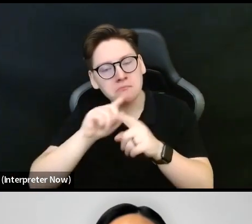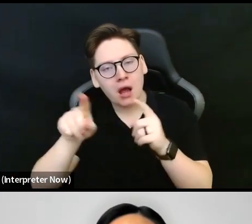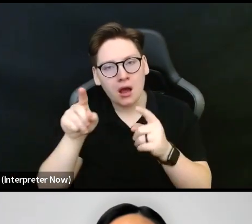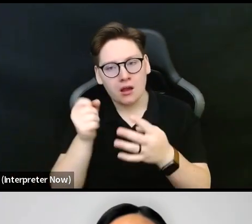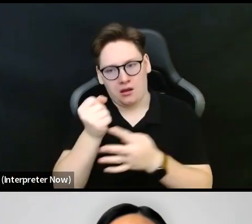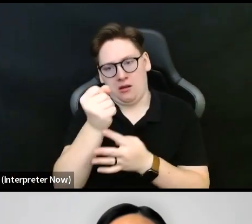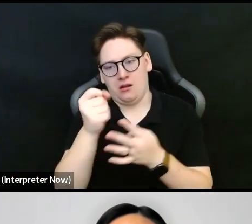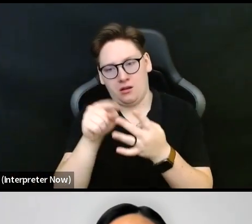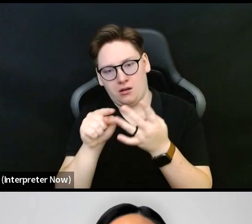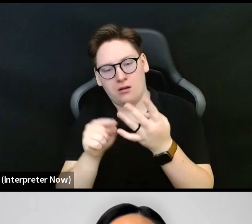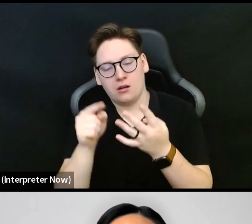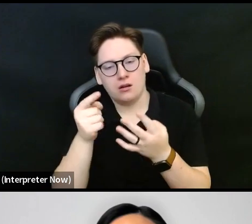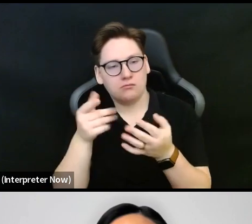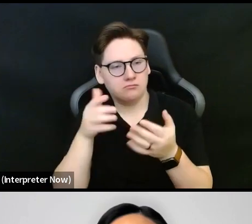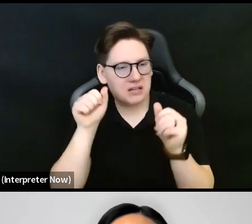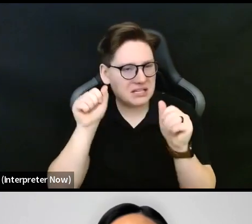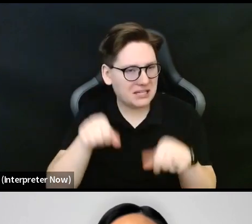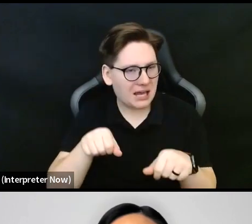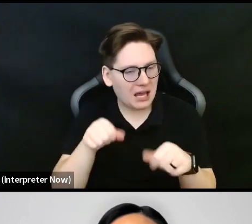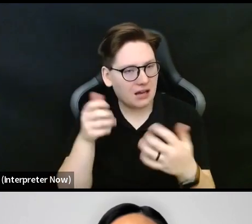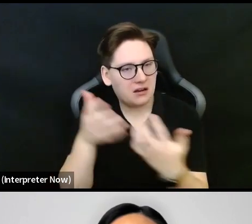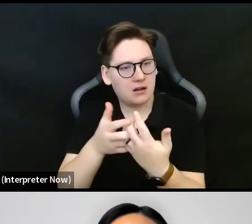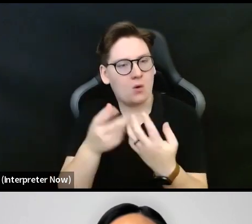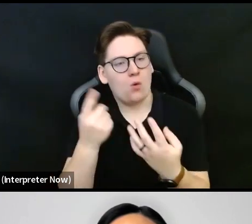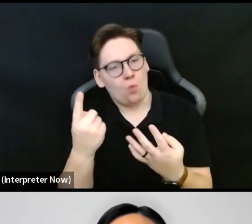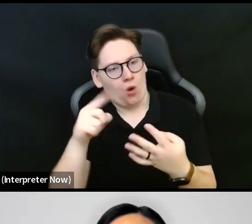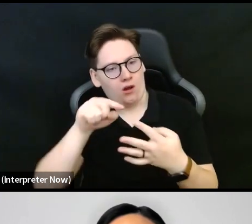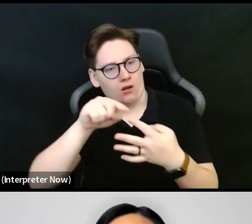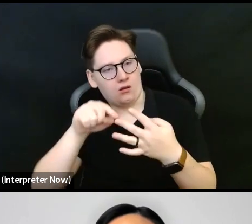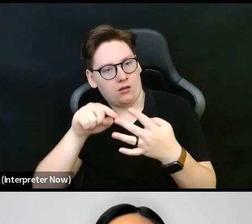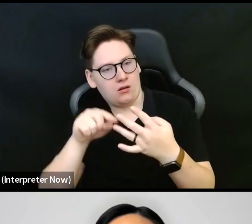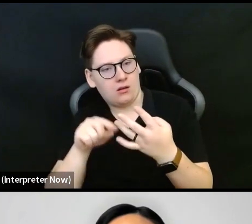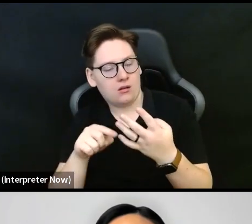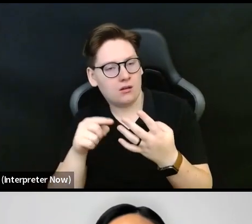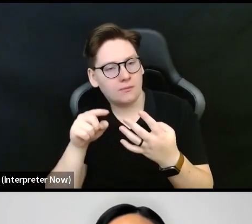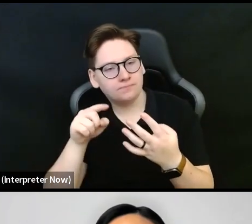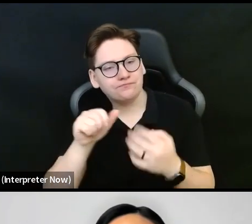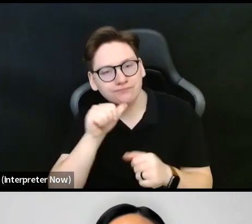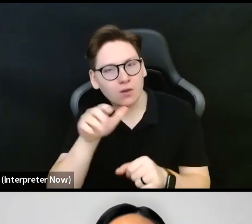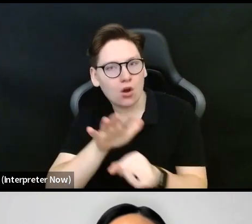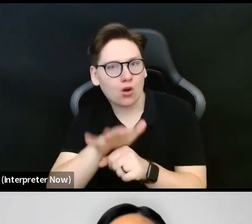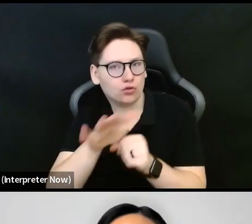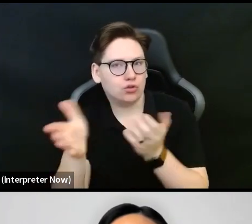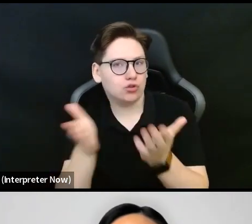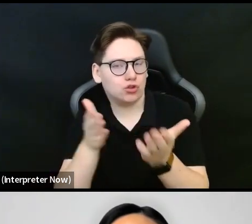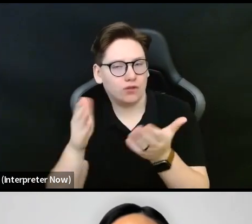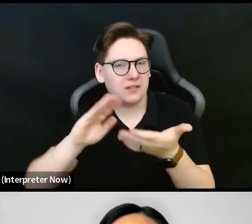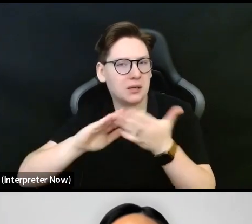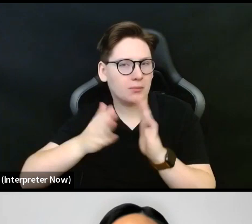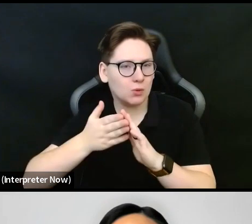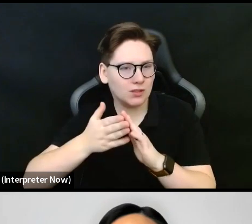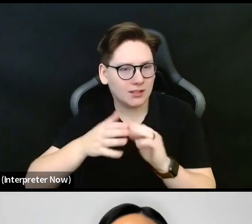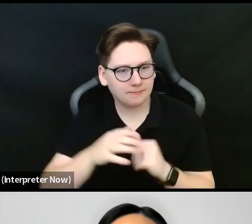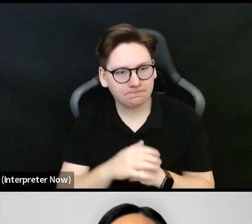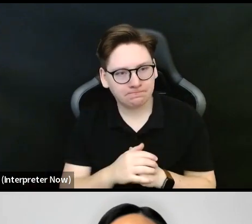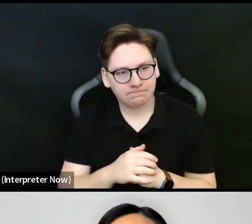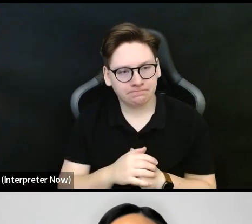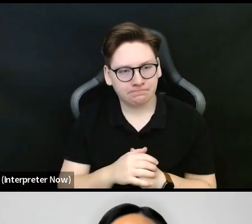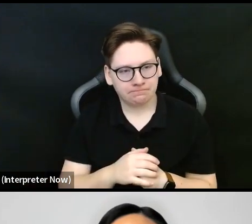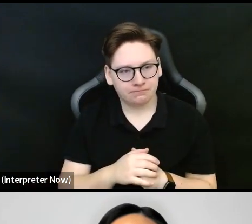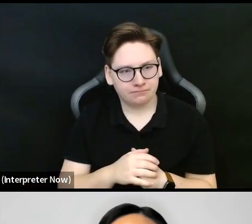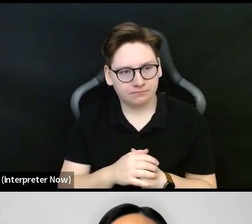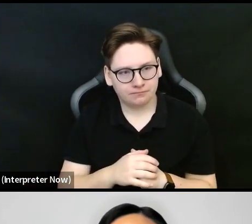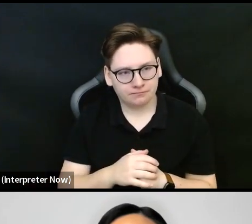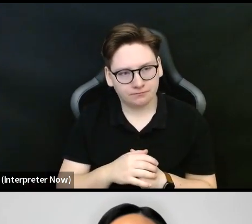be defined by one of those sort of underserved community filters that I know is a question towards the